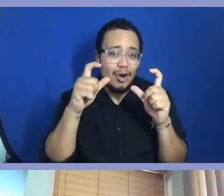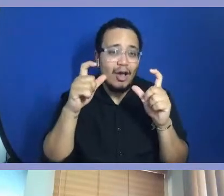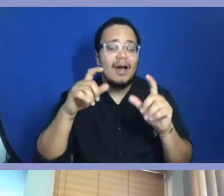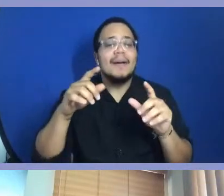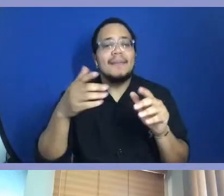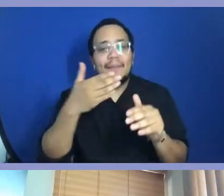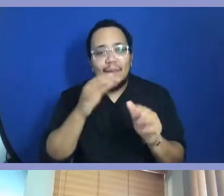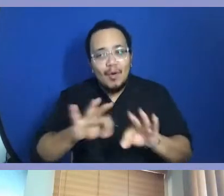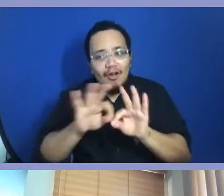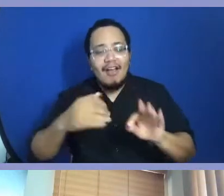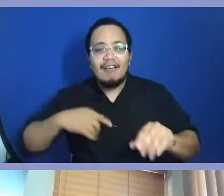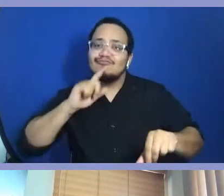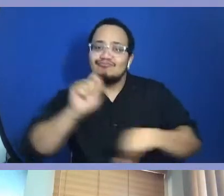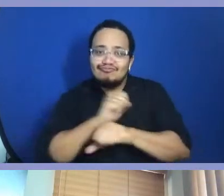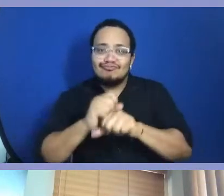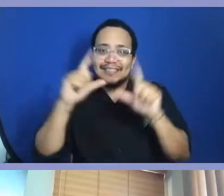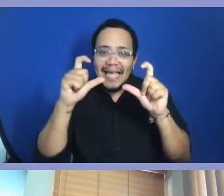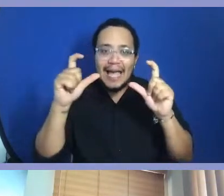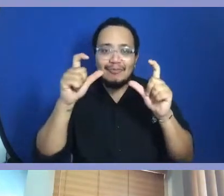So.